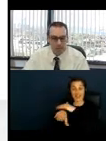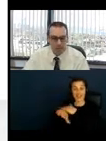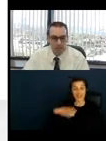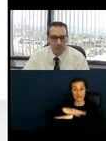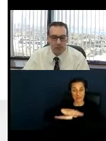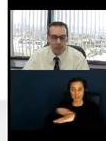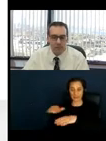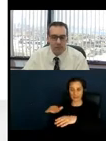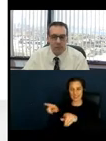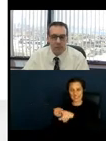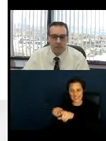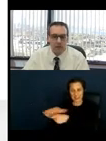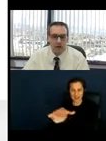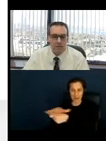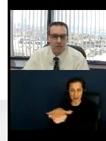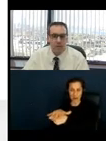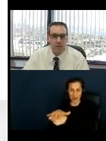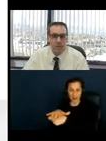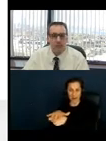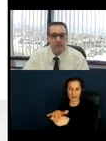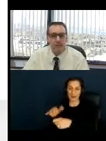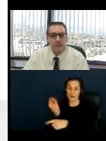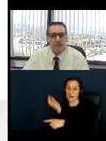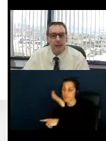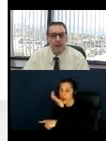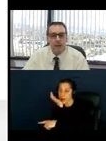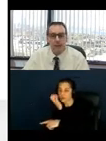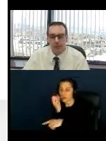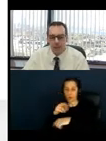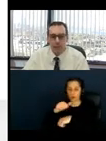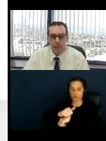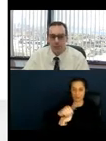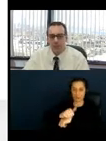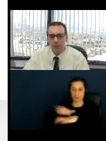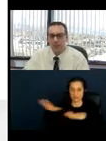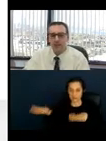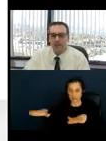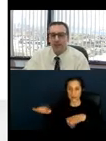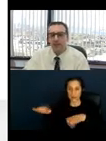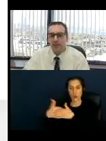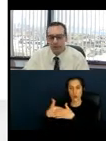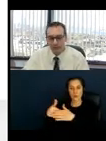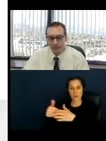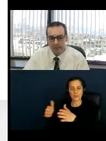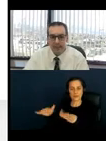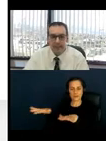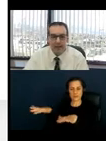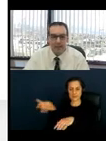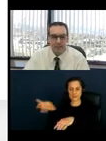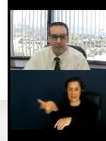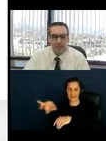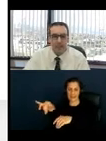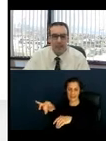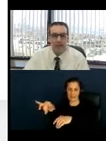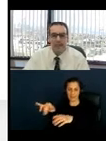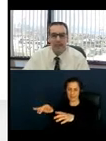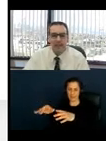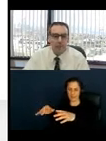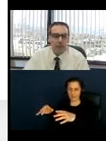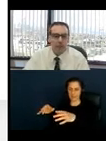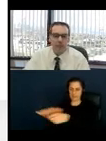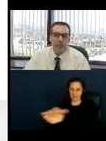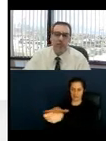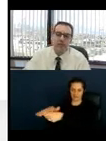of those tables, whether they be on grass or pavement, but they would be close together and linked there. Again,